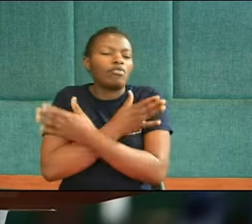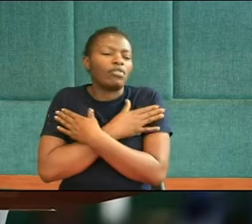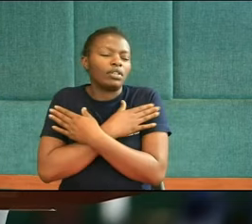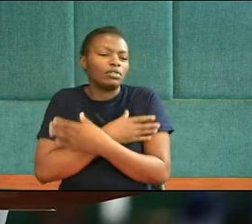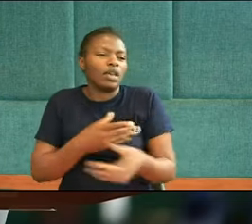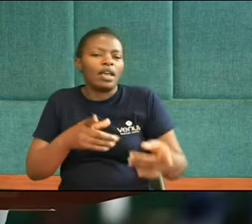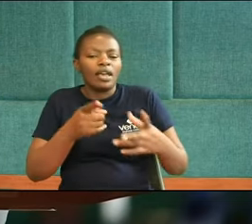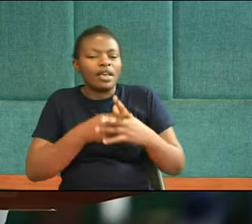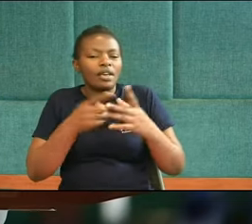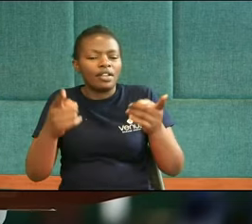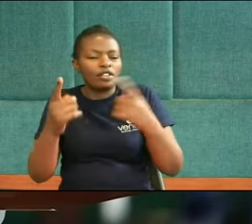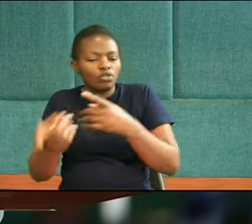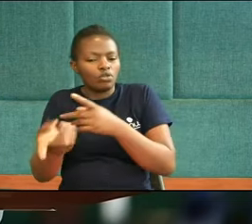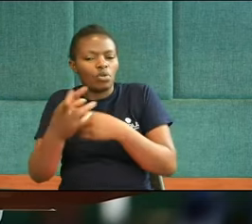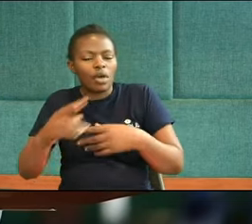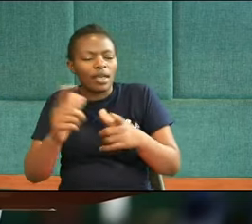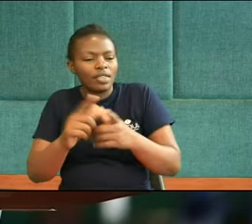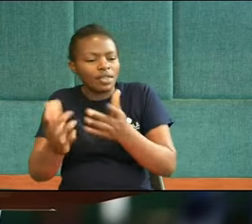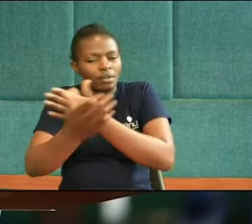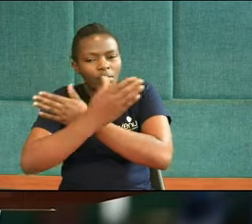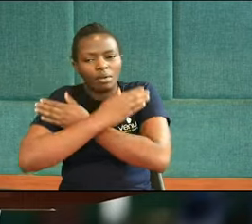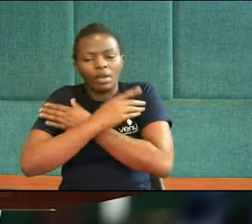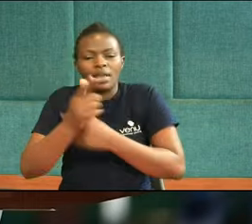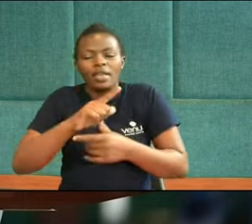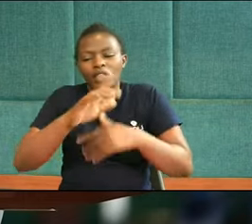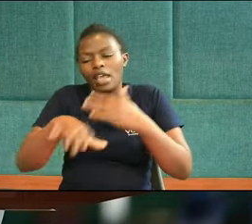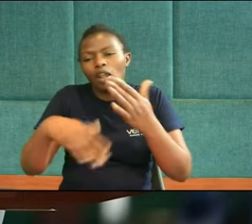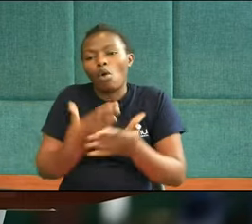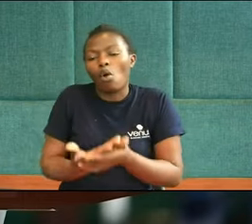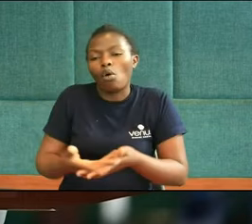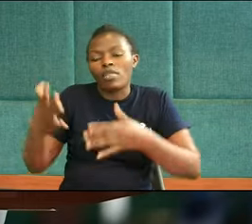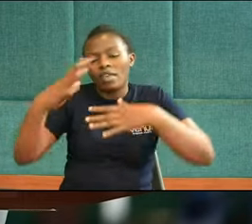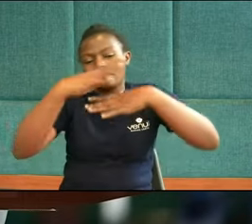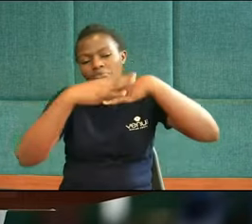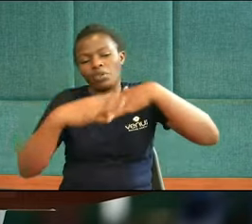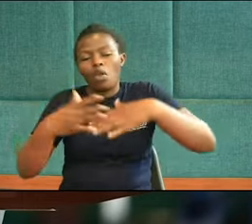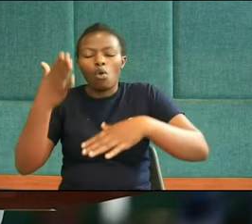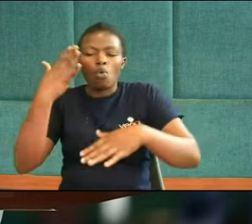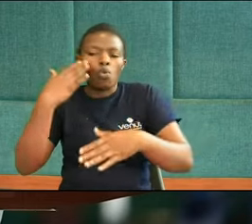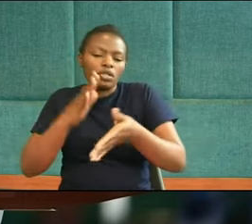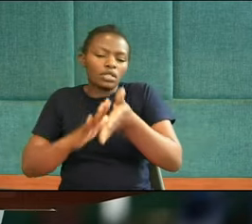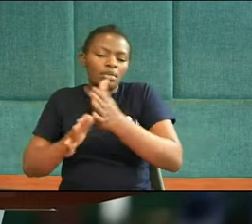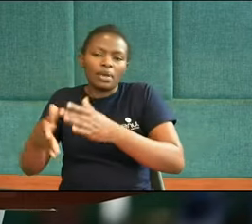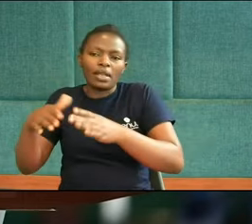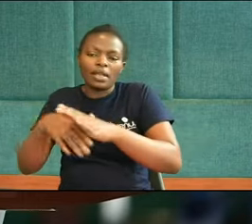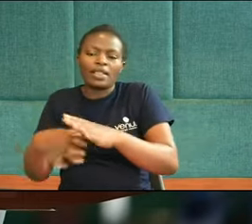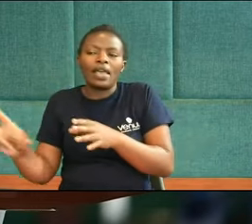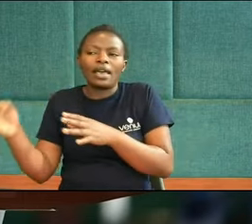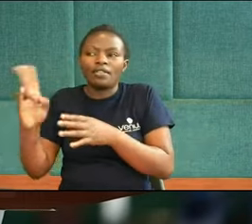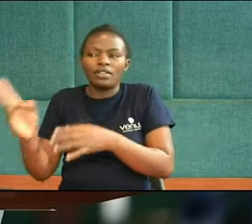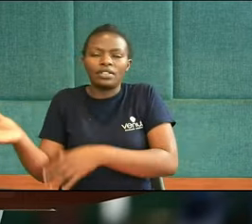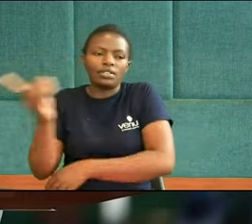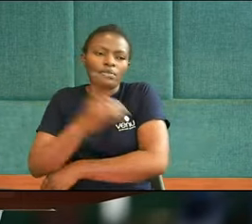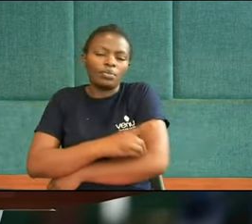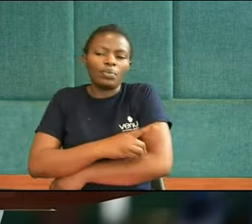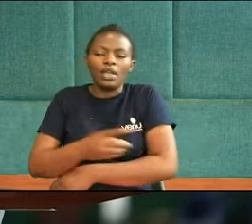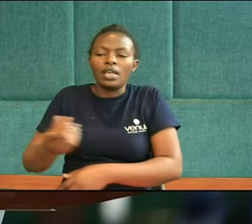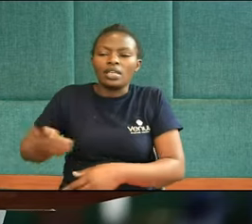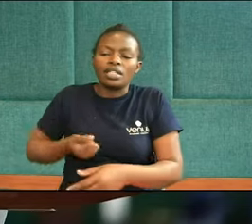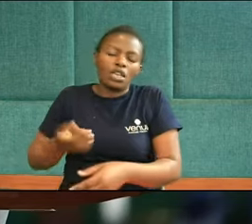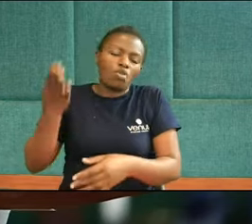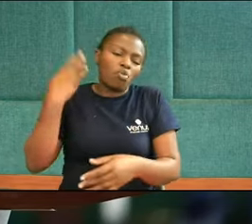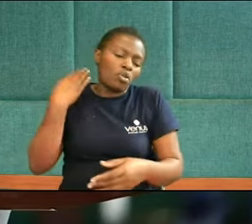public school for six months. Then the roof was finally repaired at the Adventist school and they could move back. Kia was so happy.